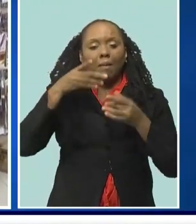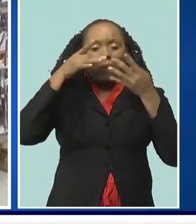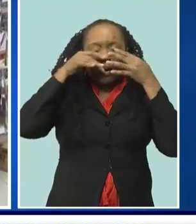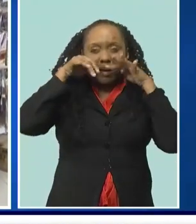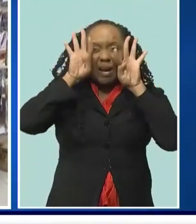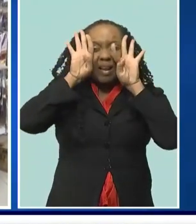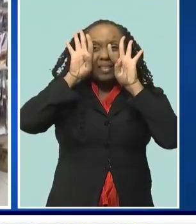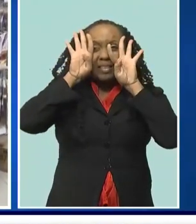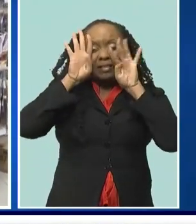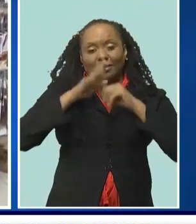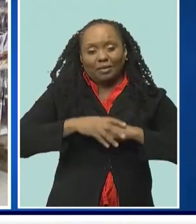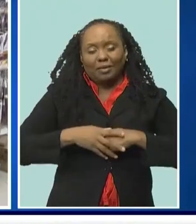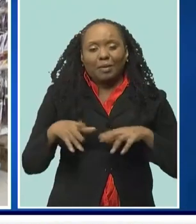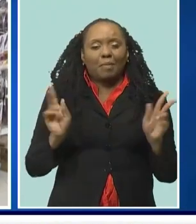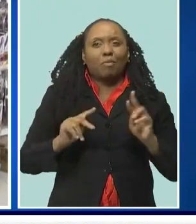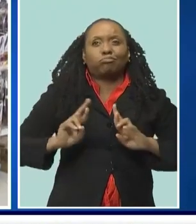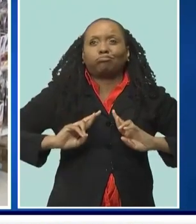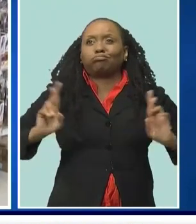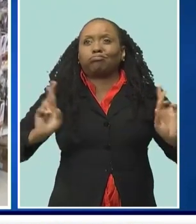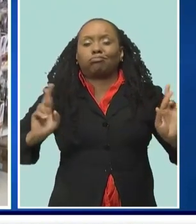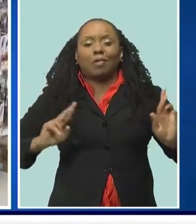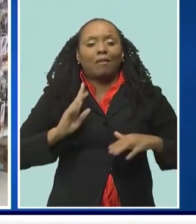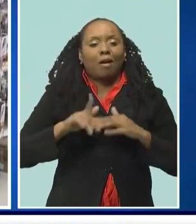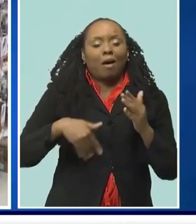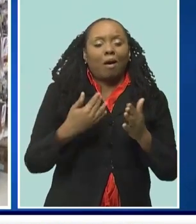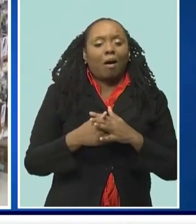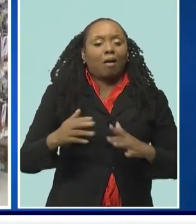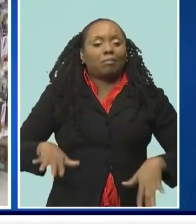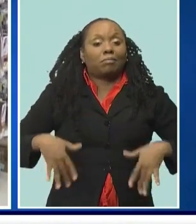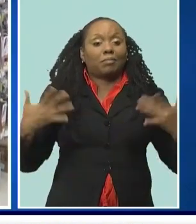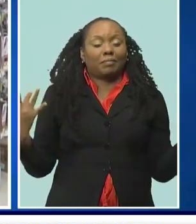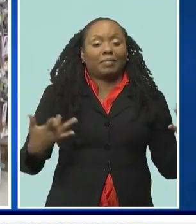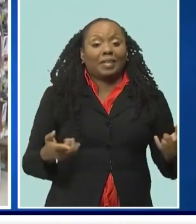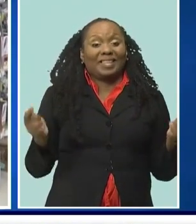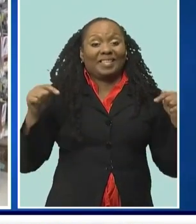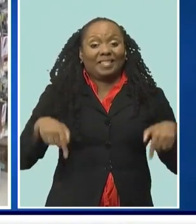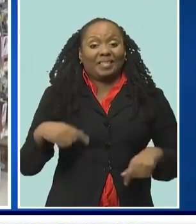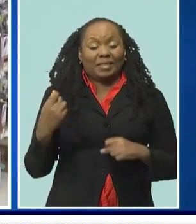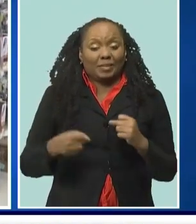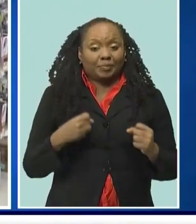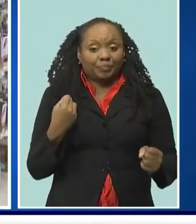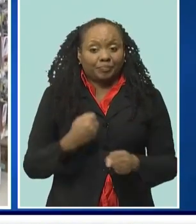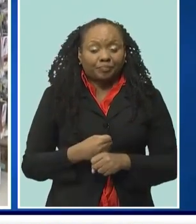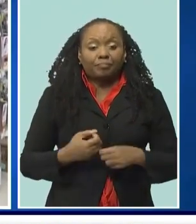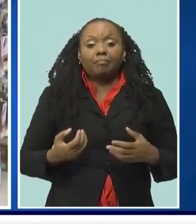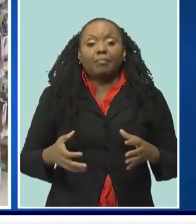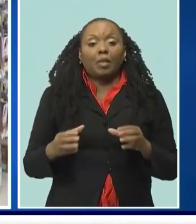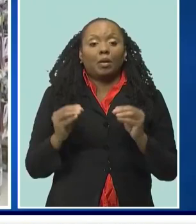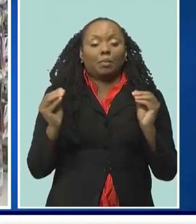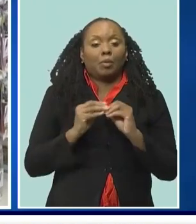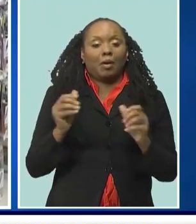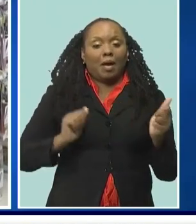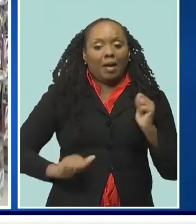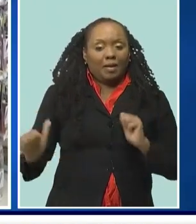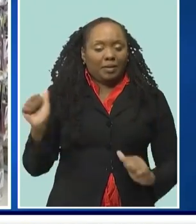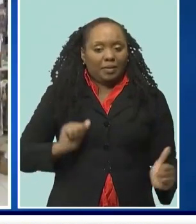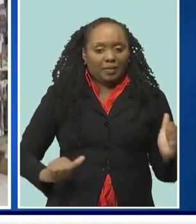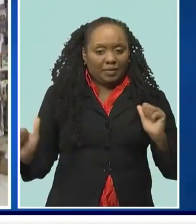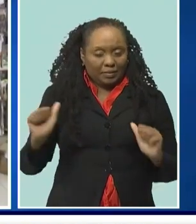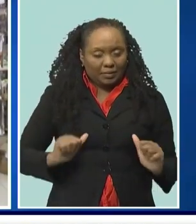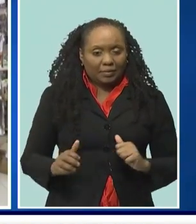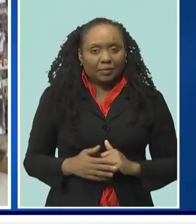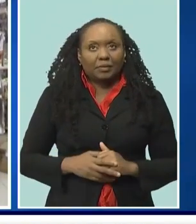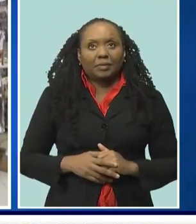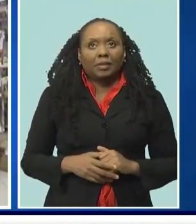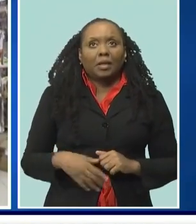so they're getting themselves ready for each and every activity they have. And this year, the activities are a lot more than we've ever had before. You would